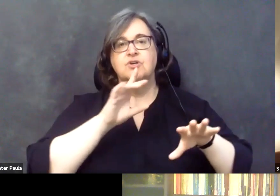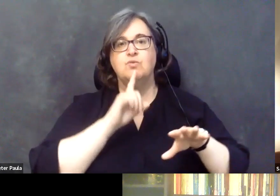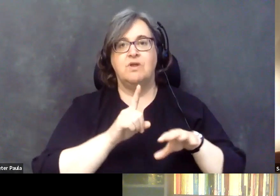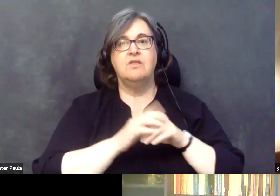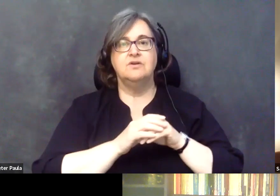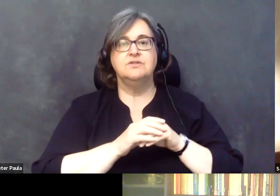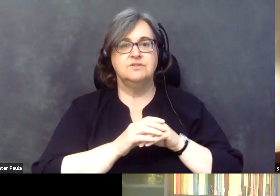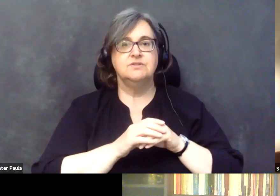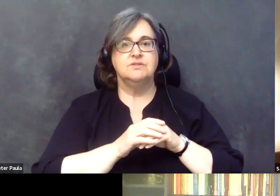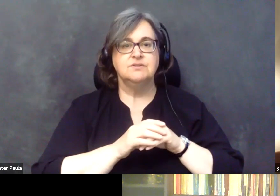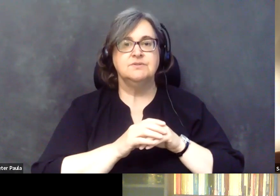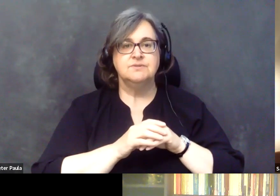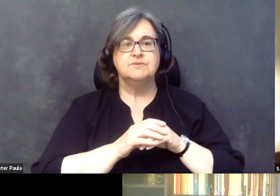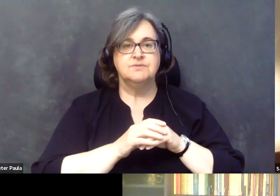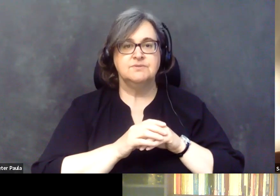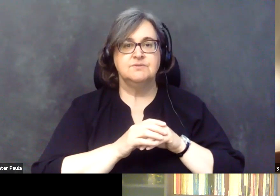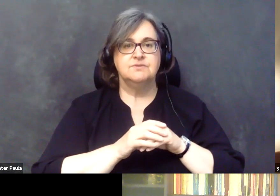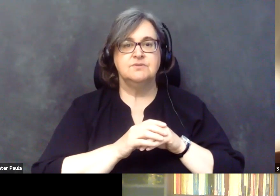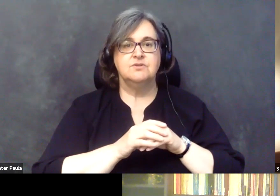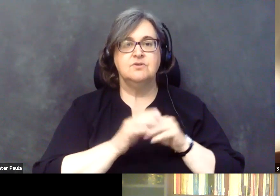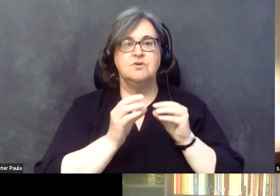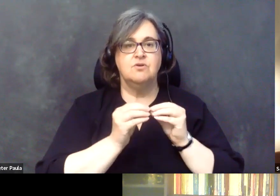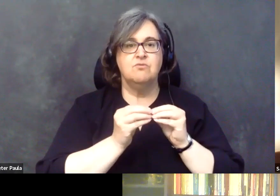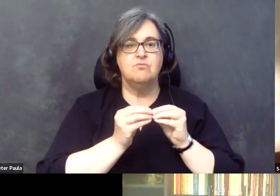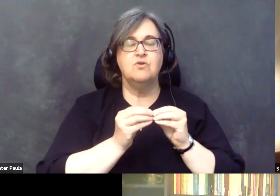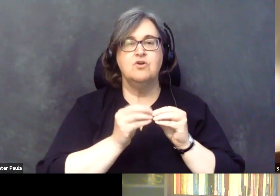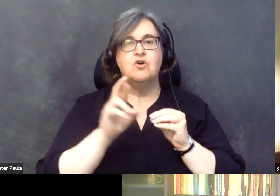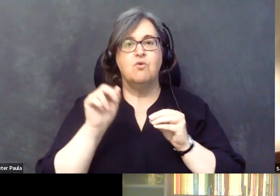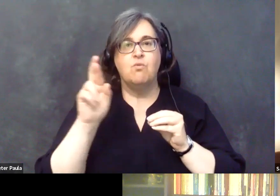And therefore, it is important to have more options and choices.